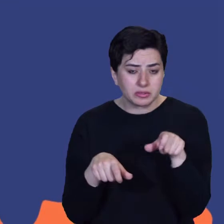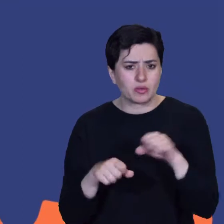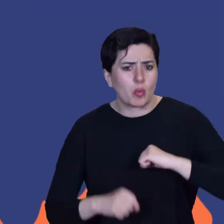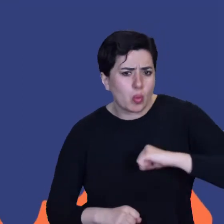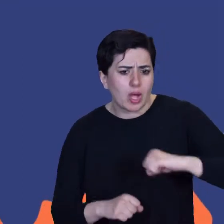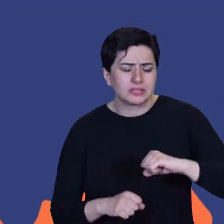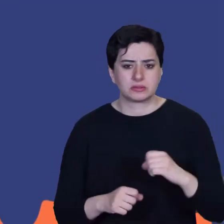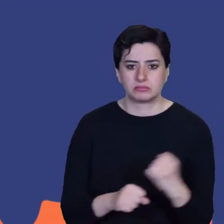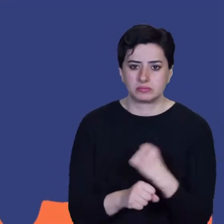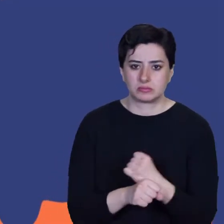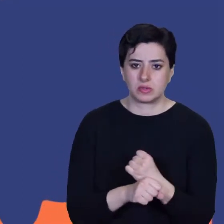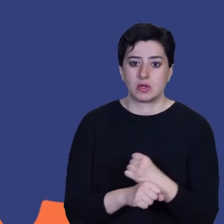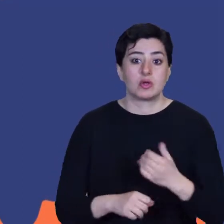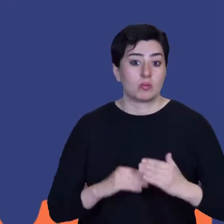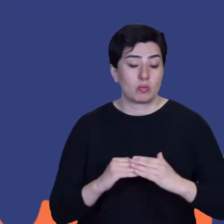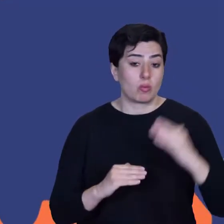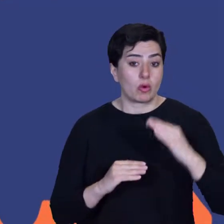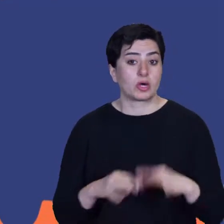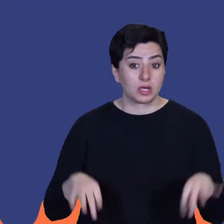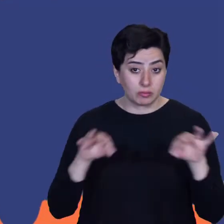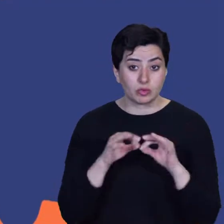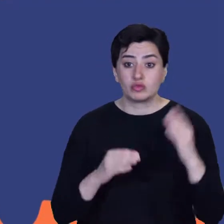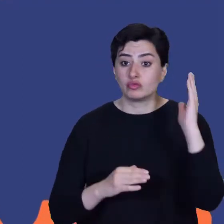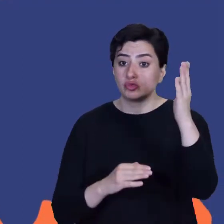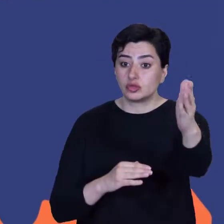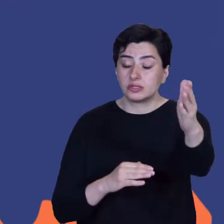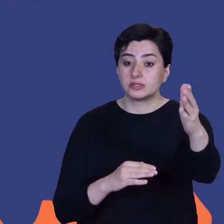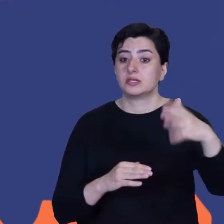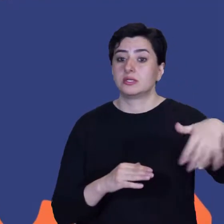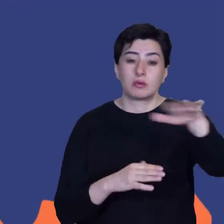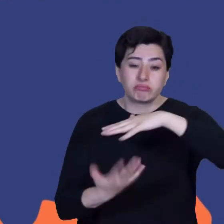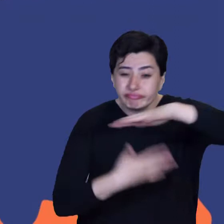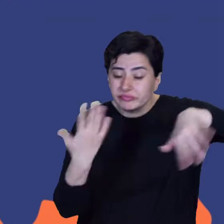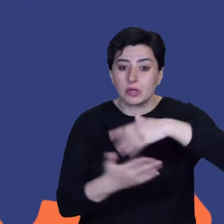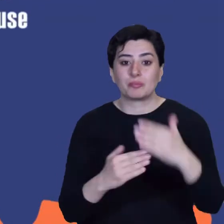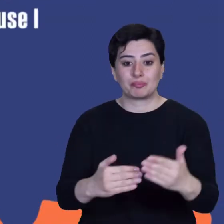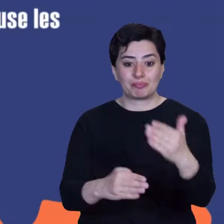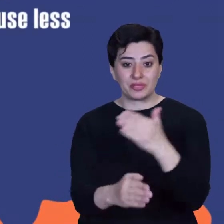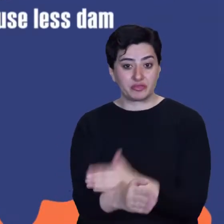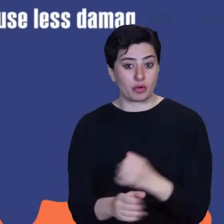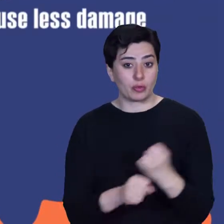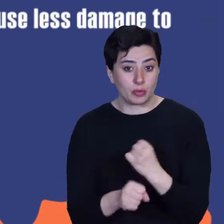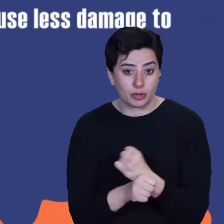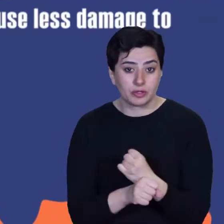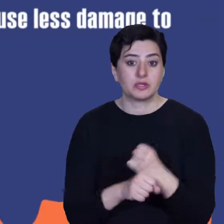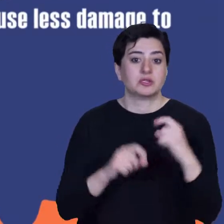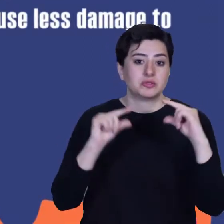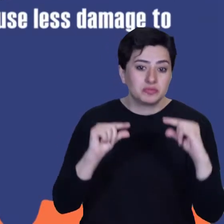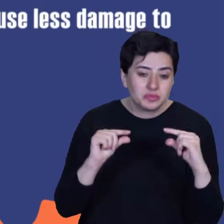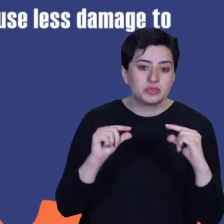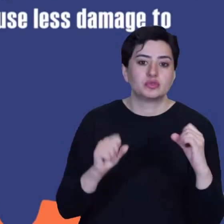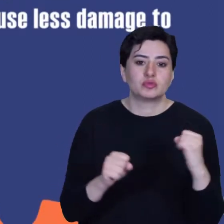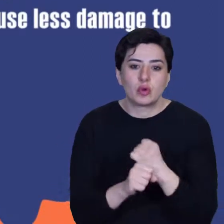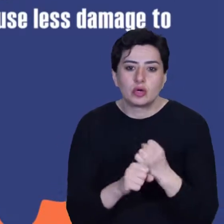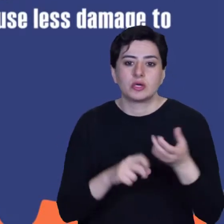faster. Most importantly, future disasters will take fewer lives, fewer jobs and cause less